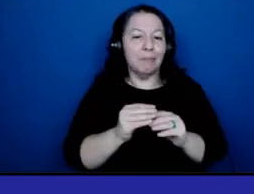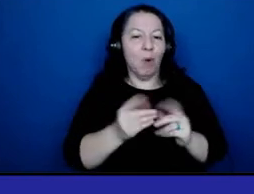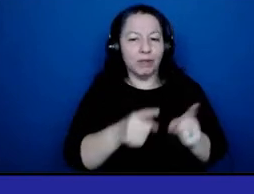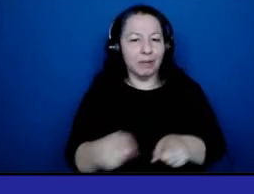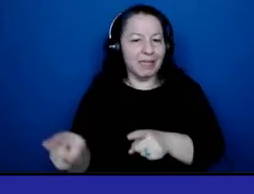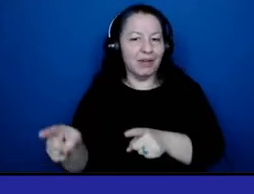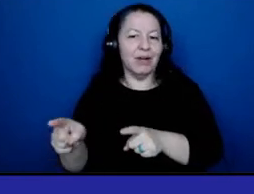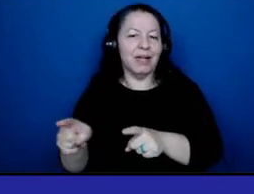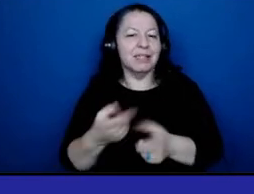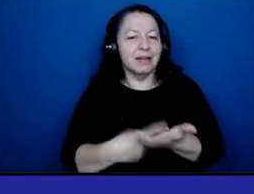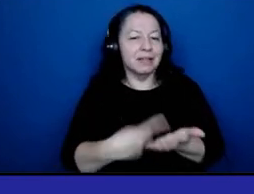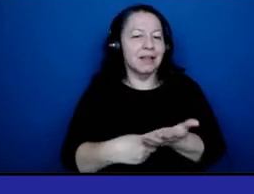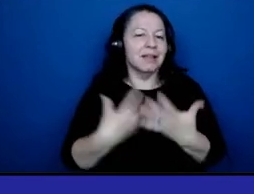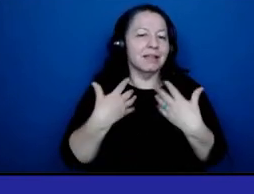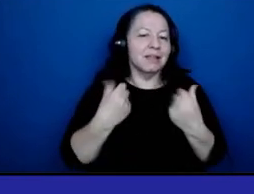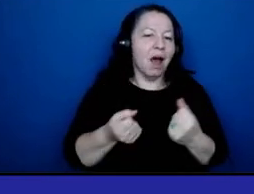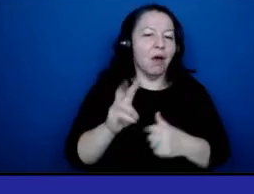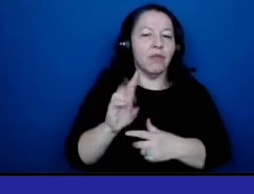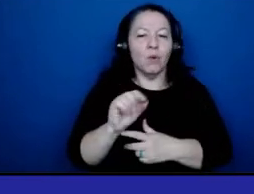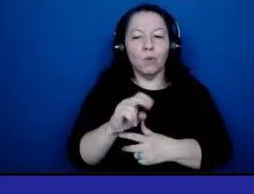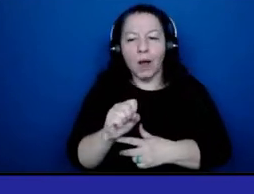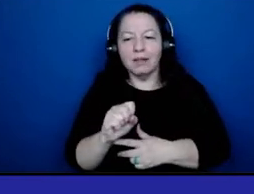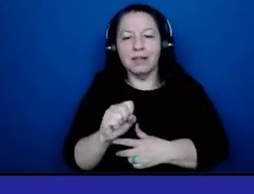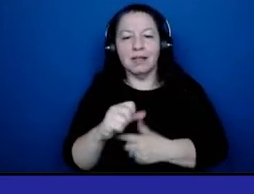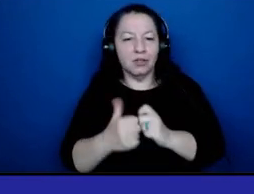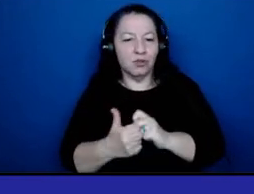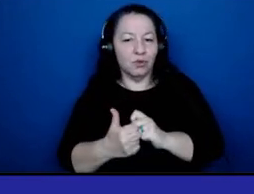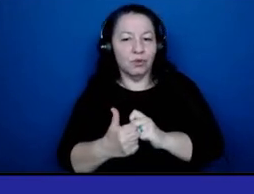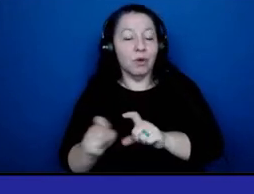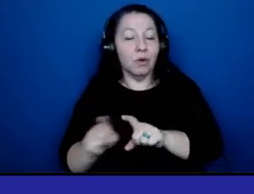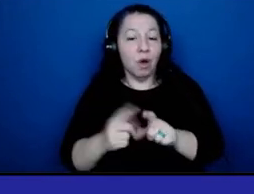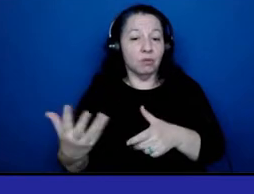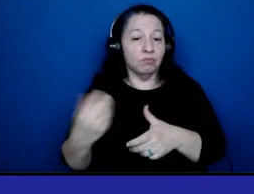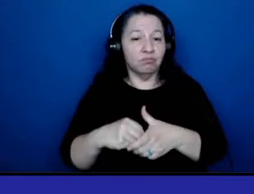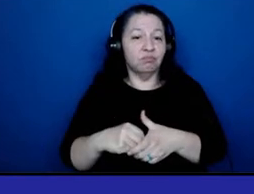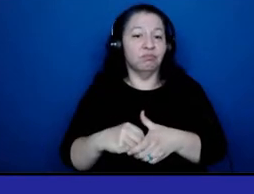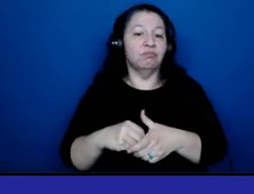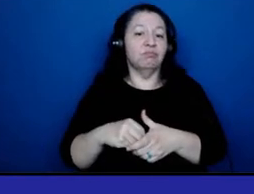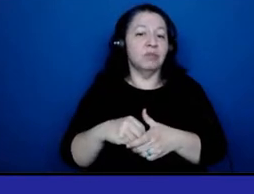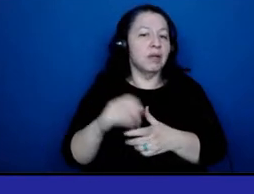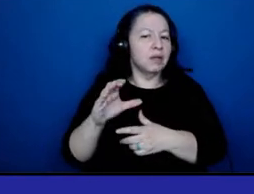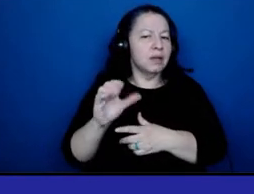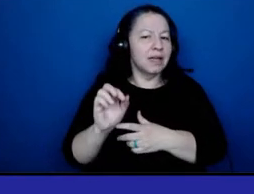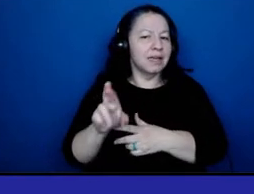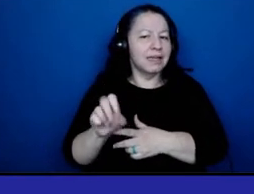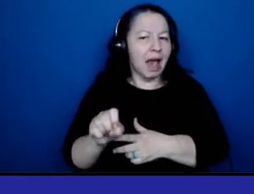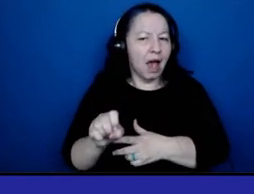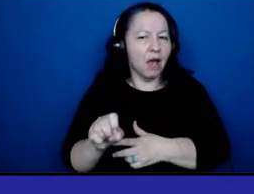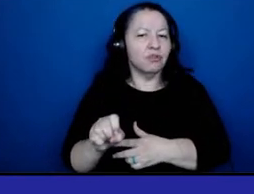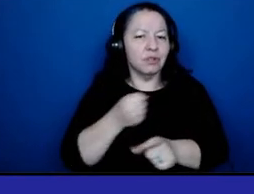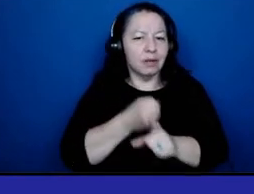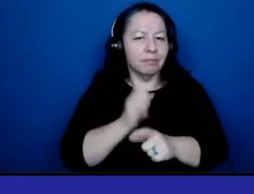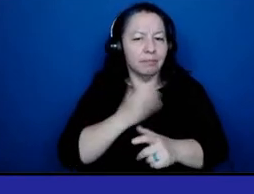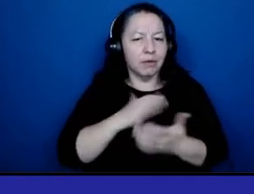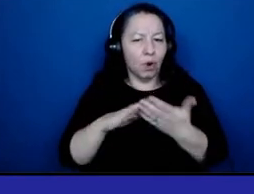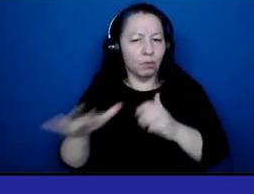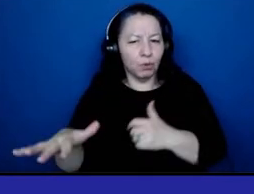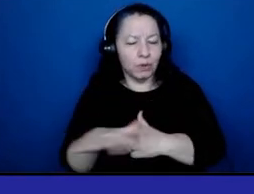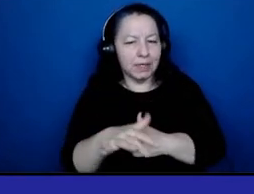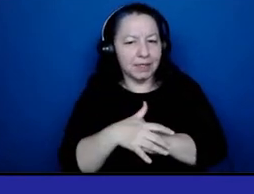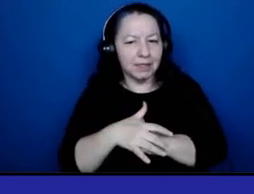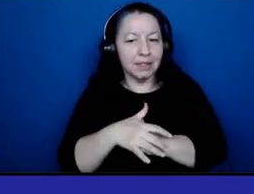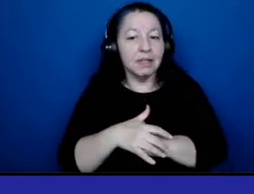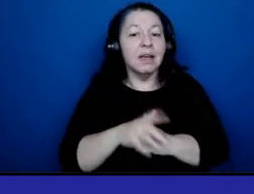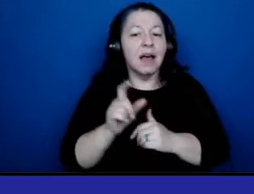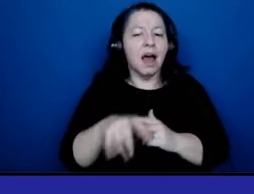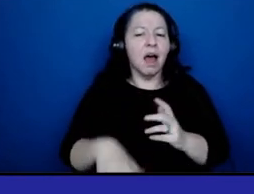wellness issues, also expounding on several cancers that are the perils in our communities. May I also add that Lion